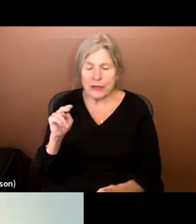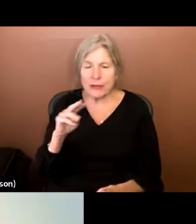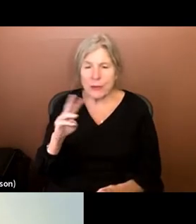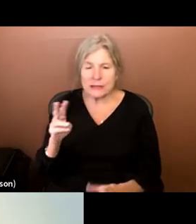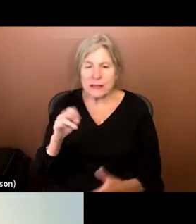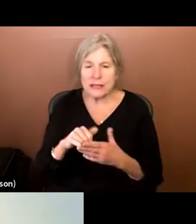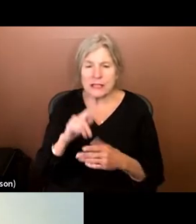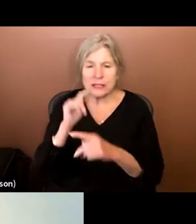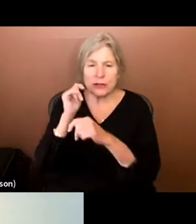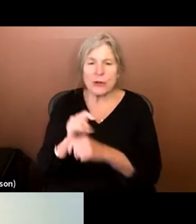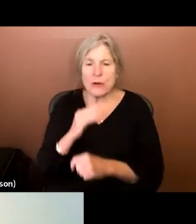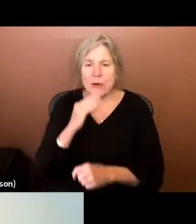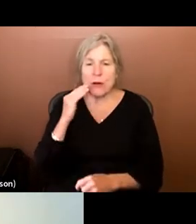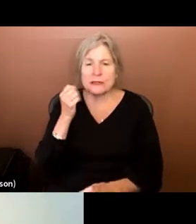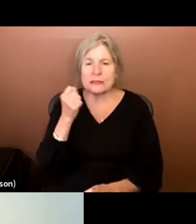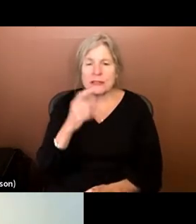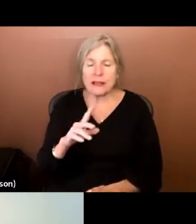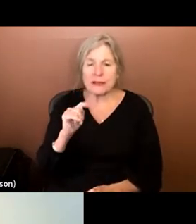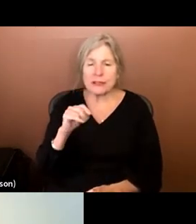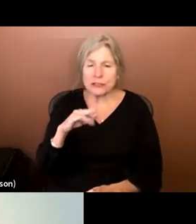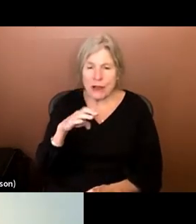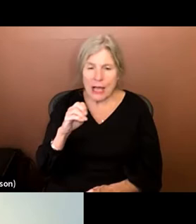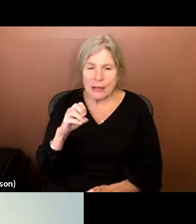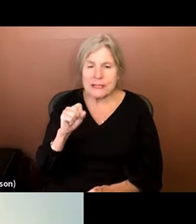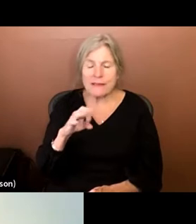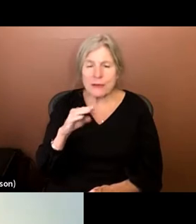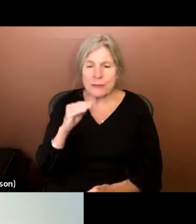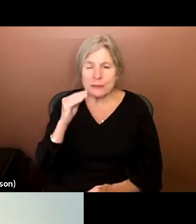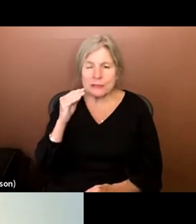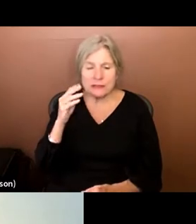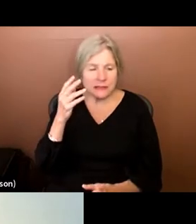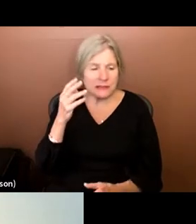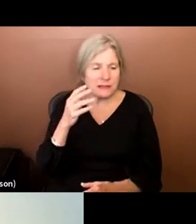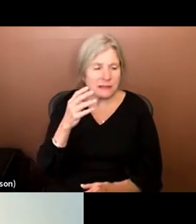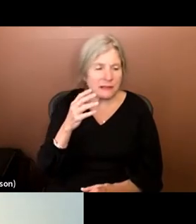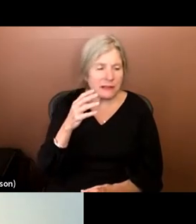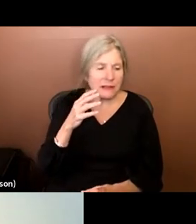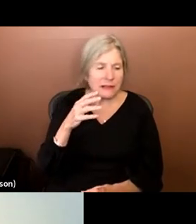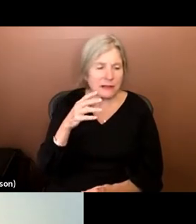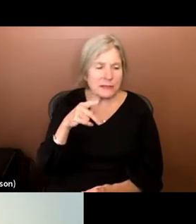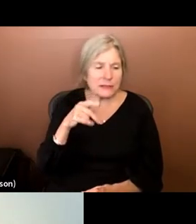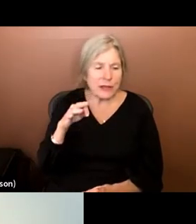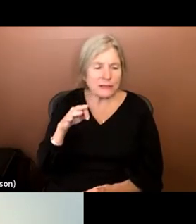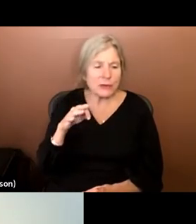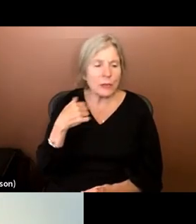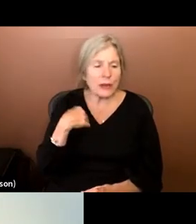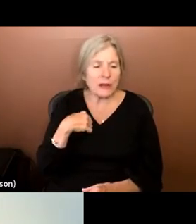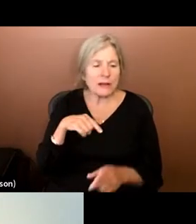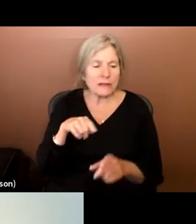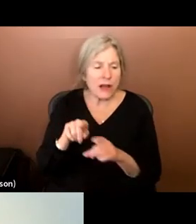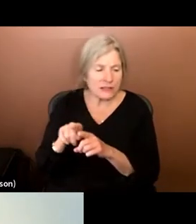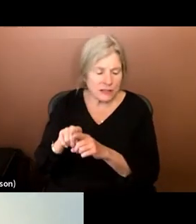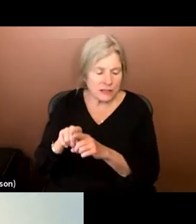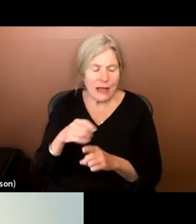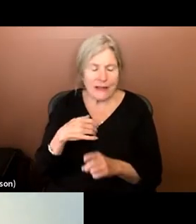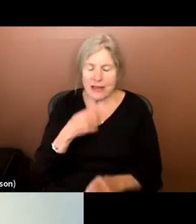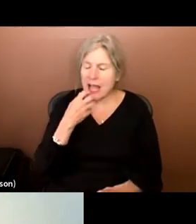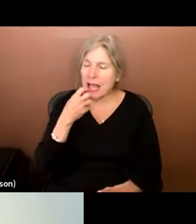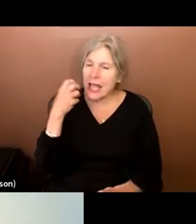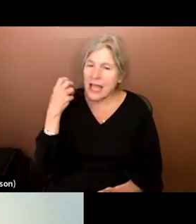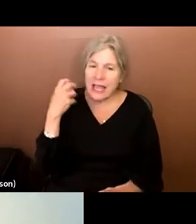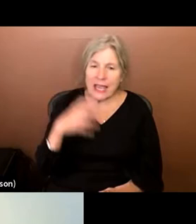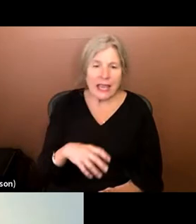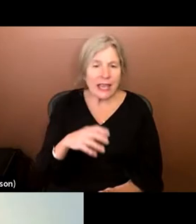traditional home of several tribes of the Coast Salish peoples. We are also now undergoing a terrible heat wave, the second of the